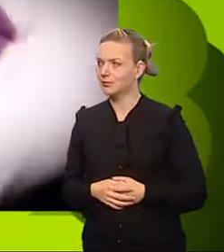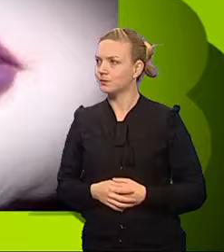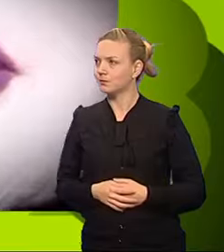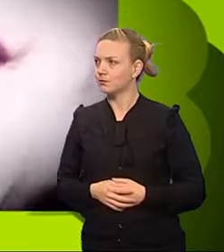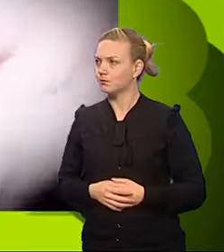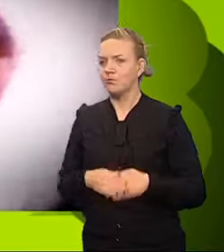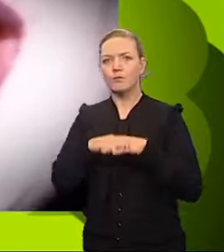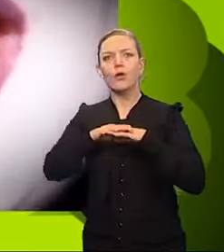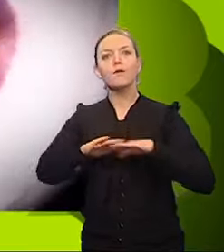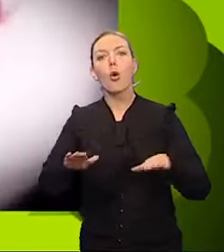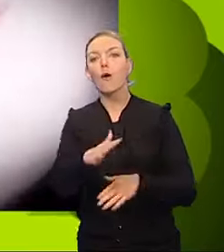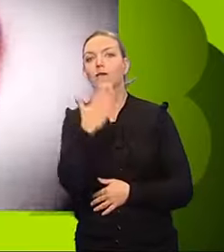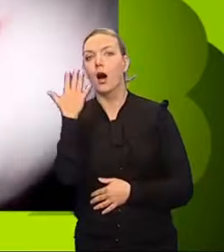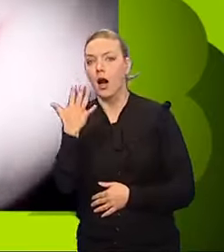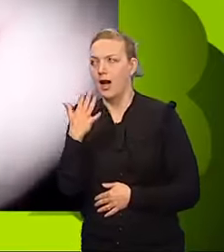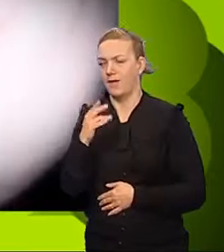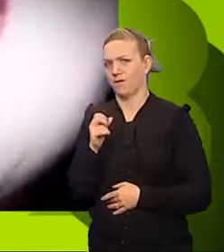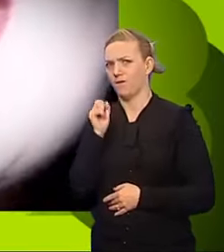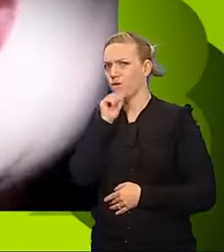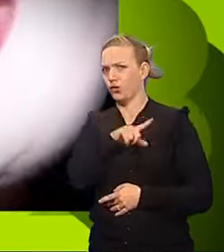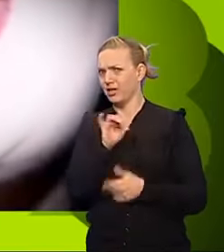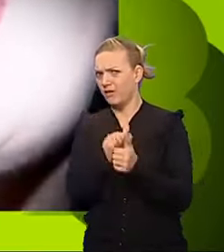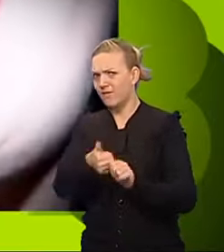five. Freaky Factory.